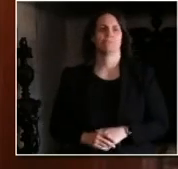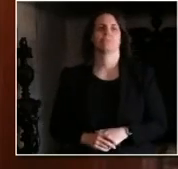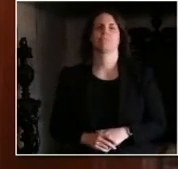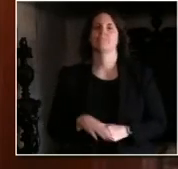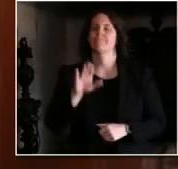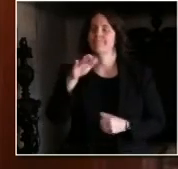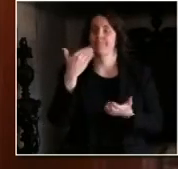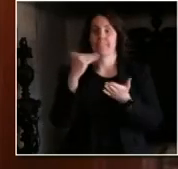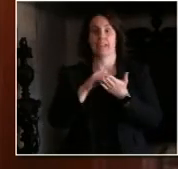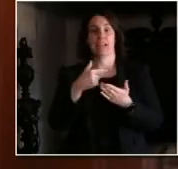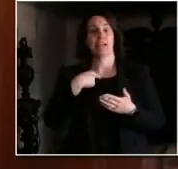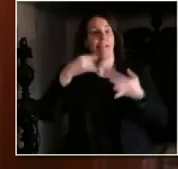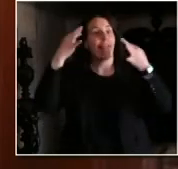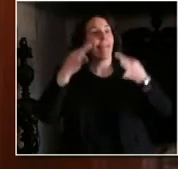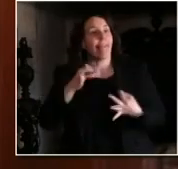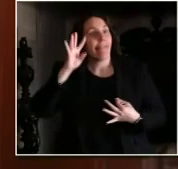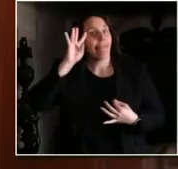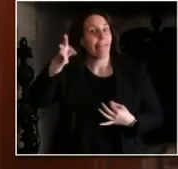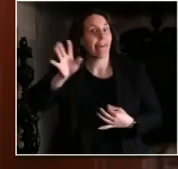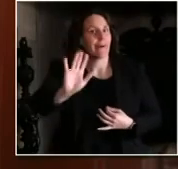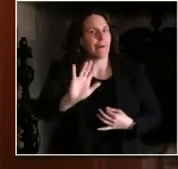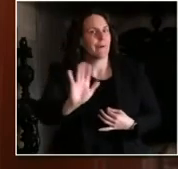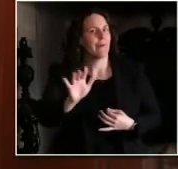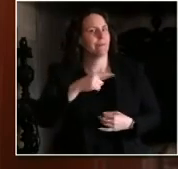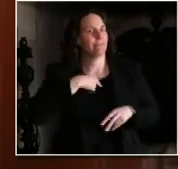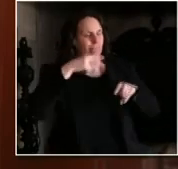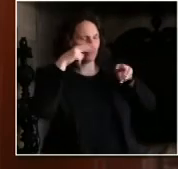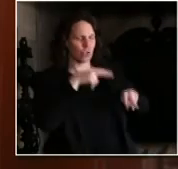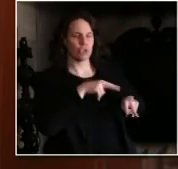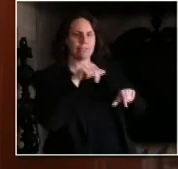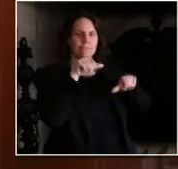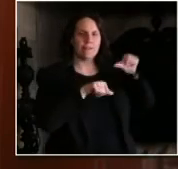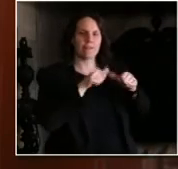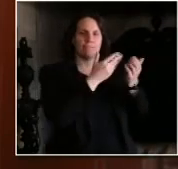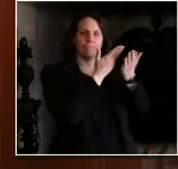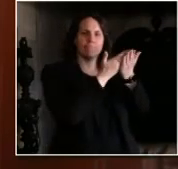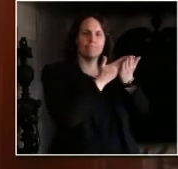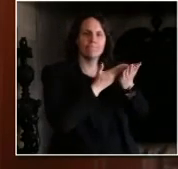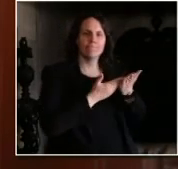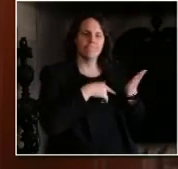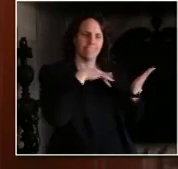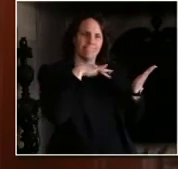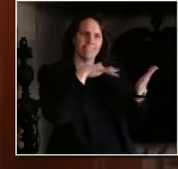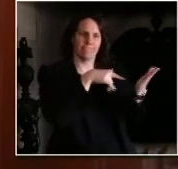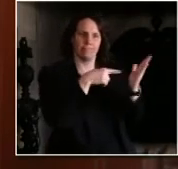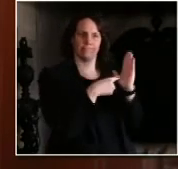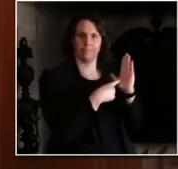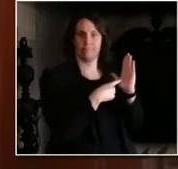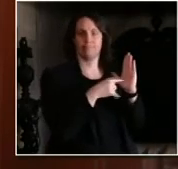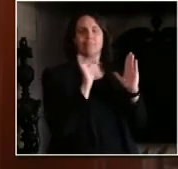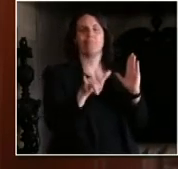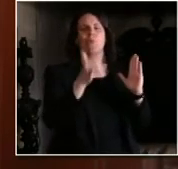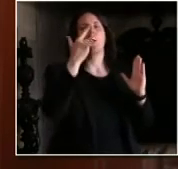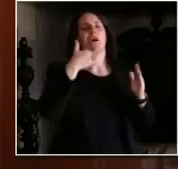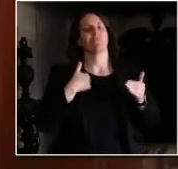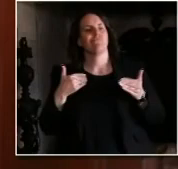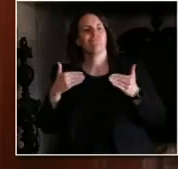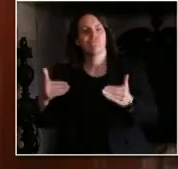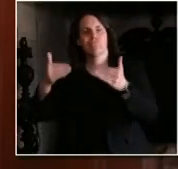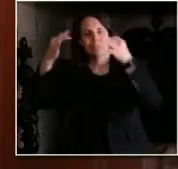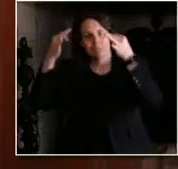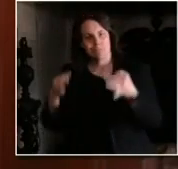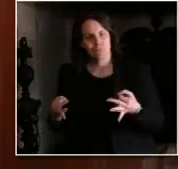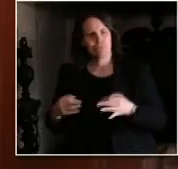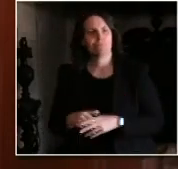to help us guide us through these challenges. Because at the end of the day, my bottom line is keeping people safe. And we're